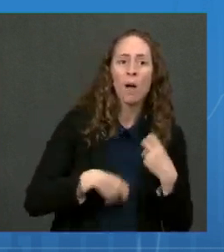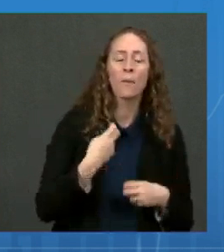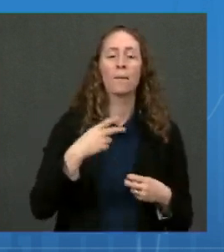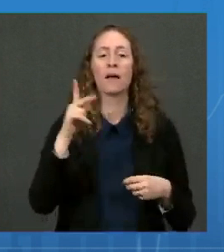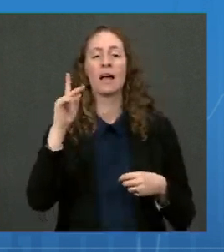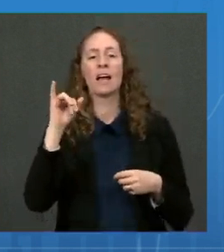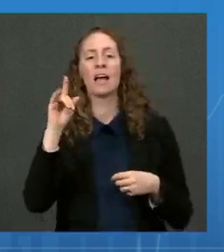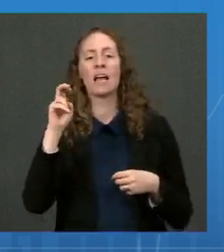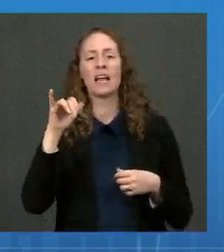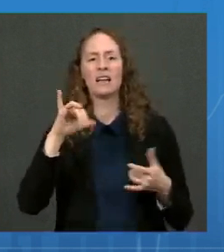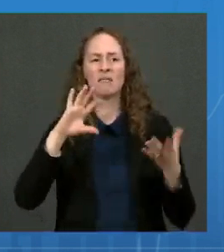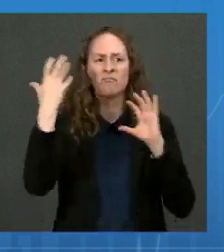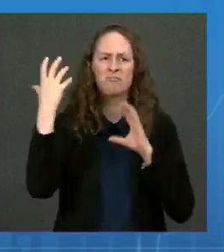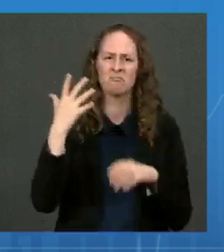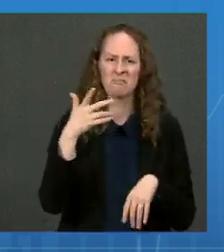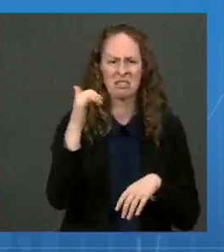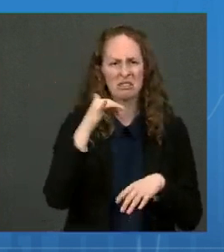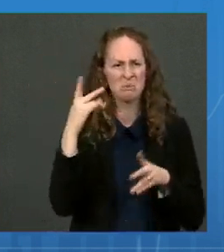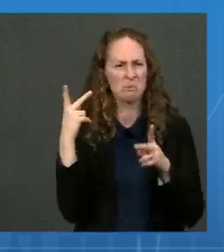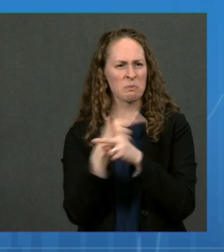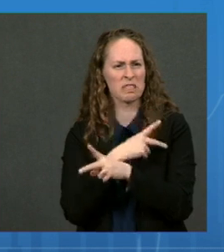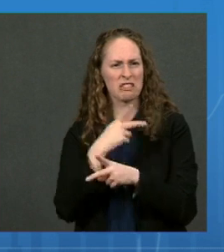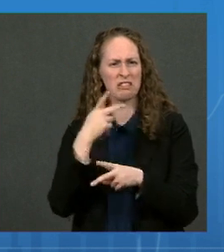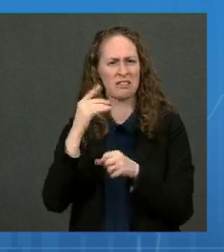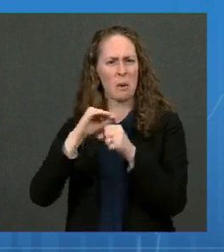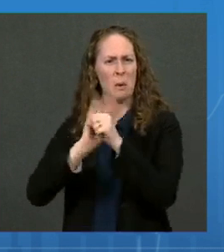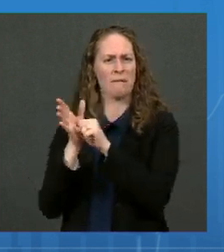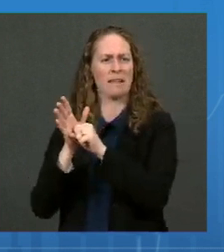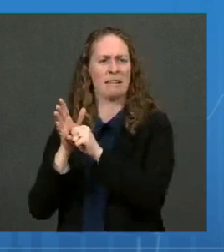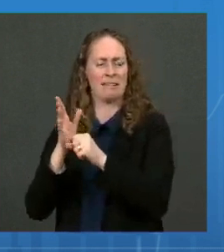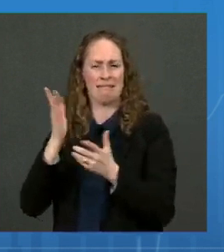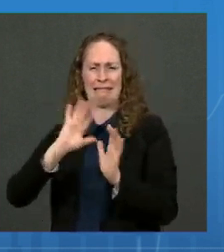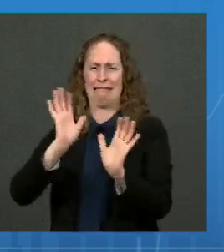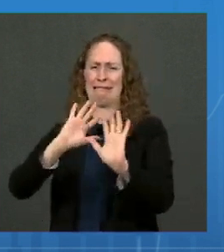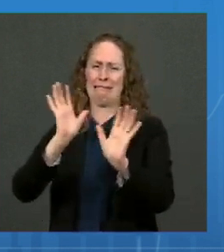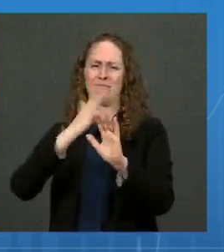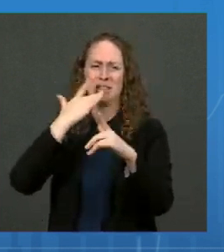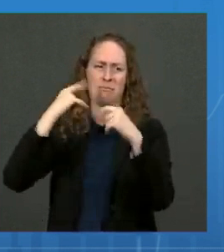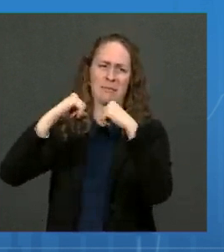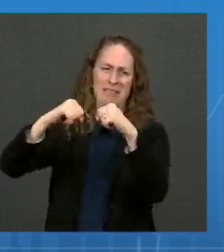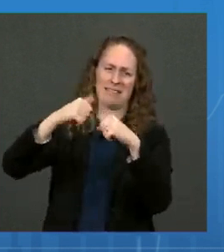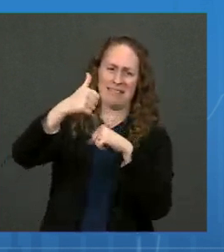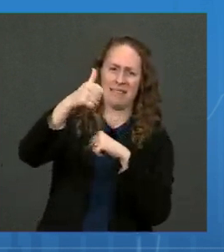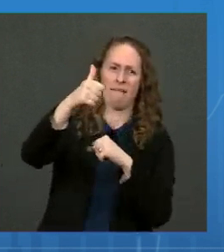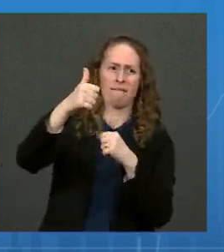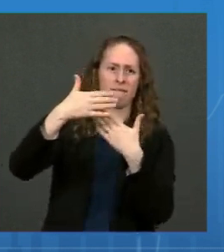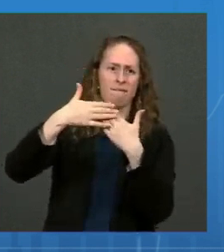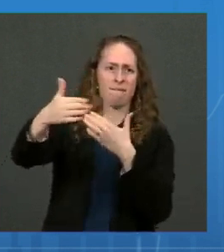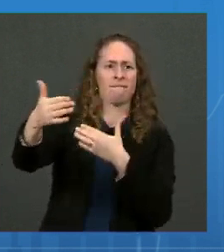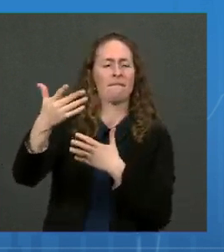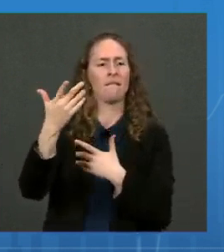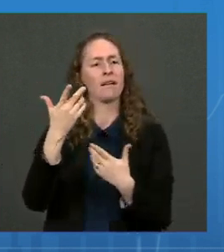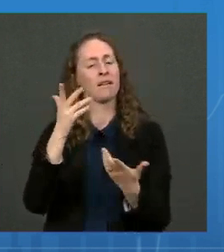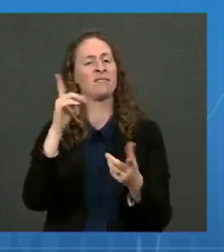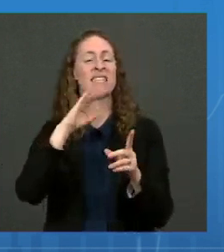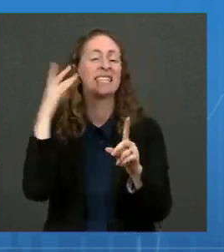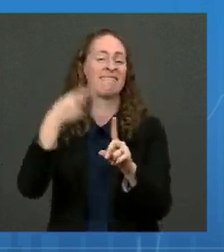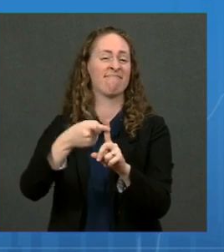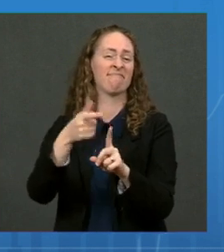serious infection. So the best way to protect yourself against long-term health consequences is actually to get vaccinated.